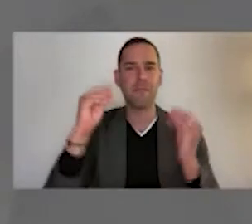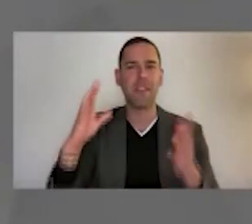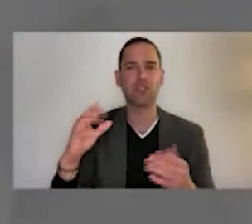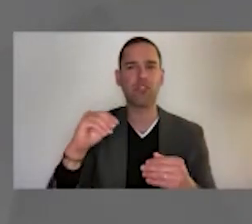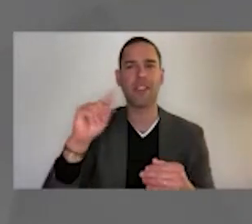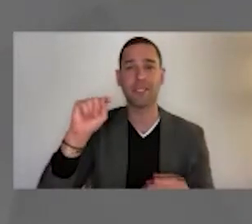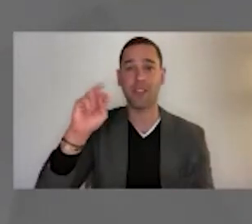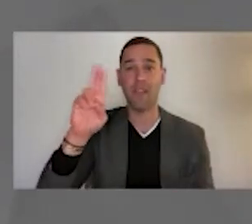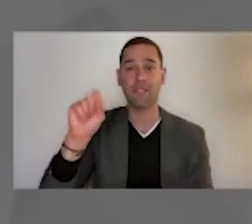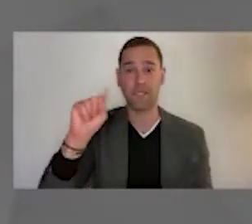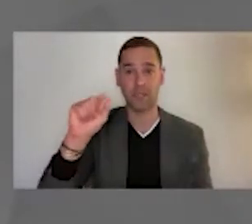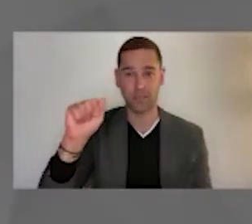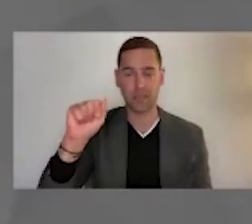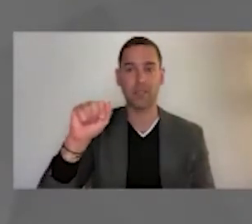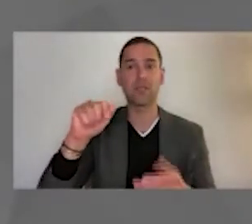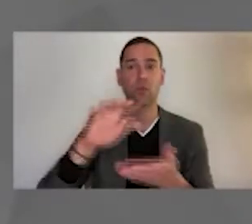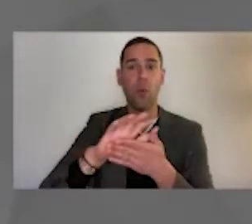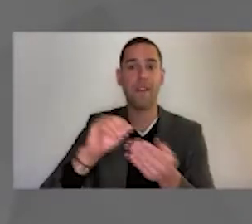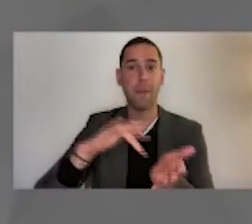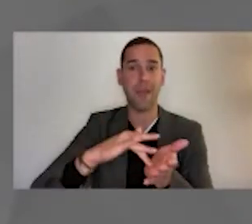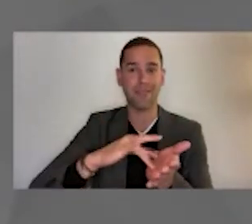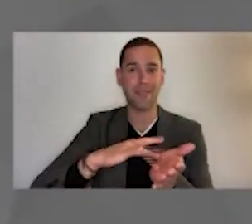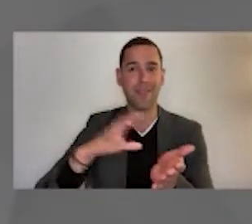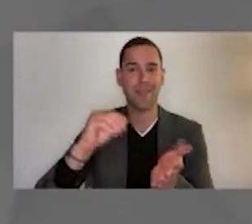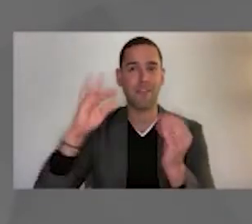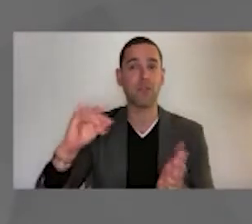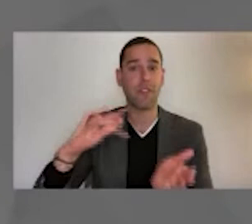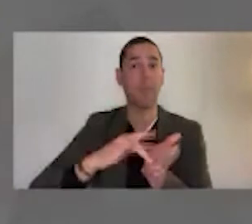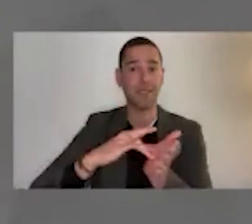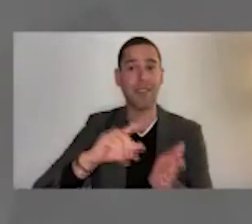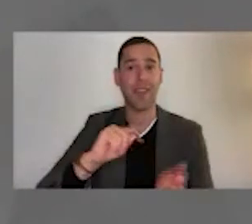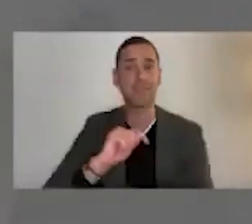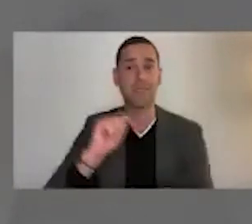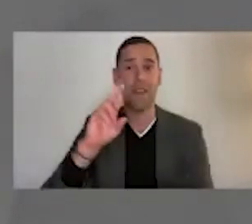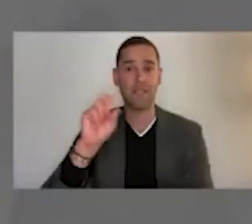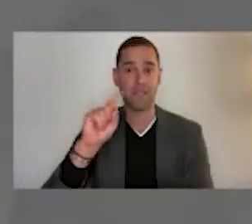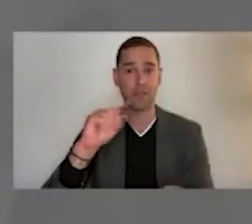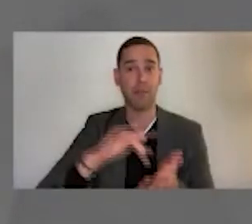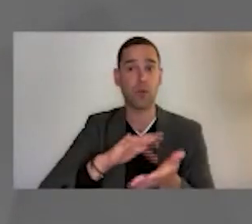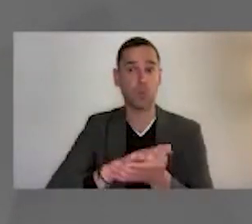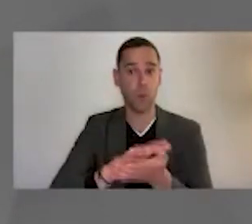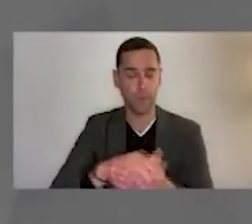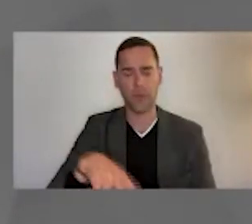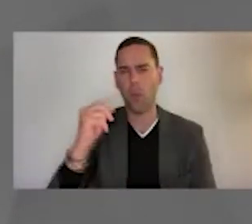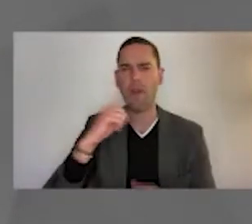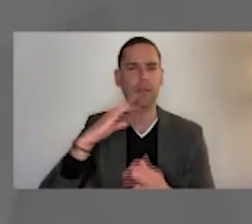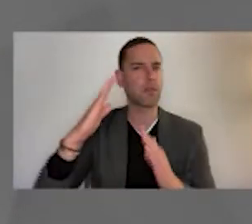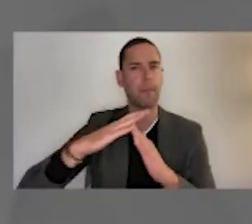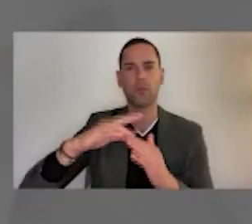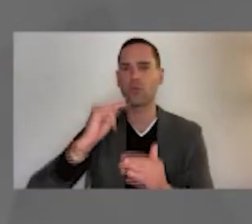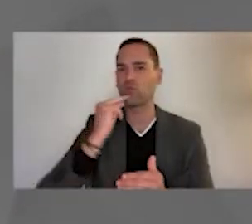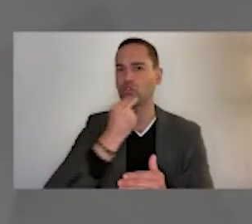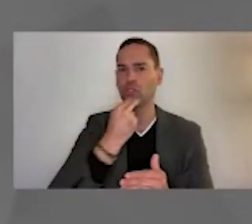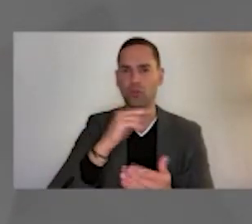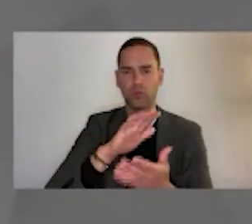Science, and Policy and professor of medicine at Tufts Medical School. As one of the top nutrition institutions in the world, the